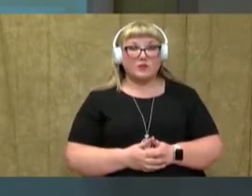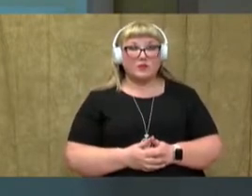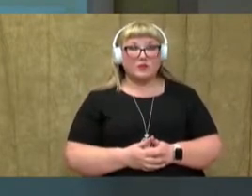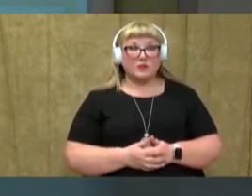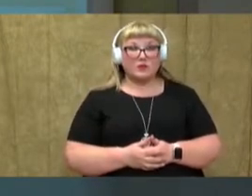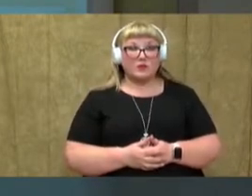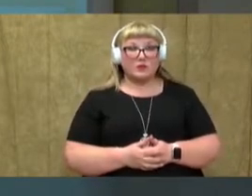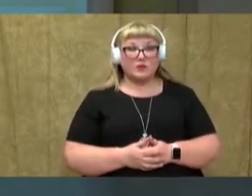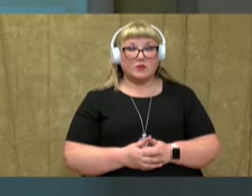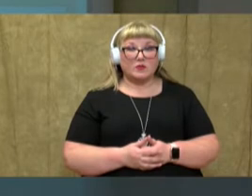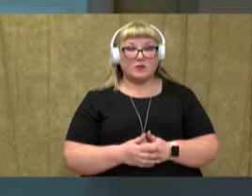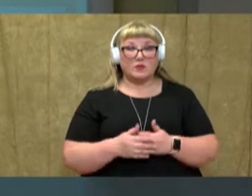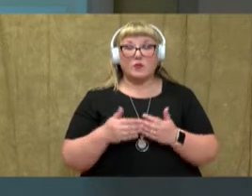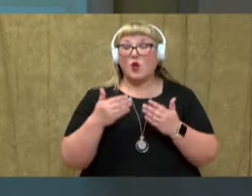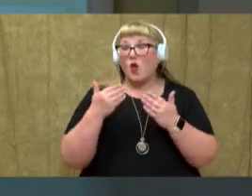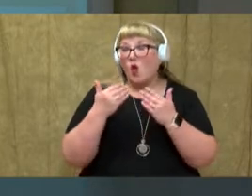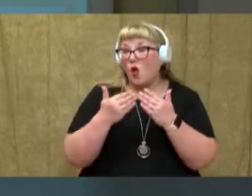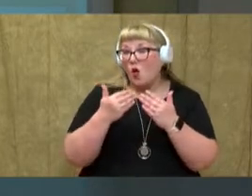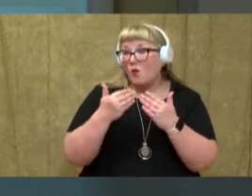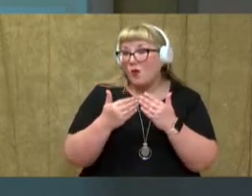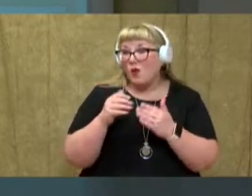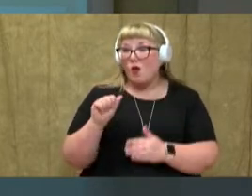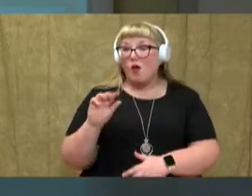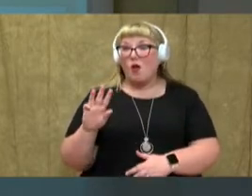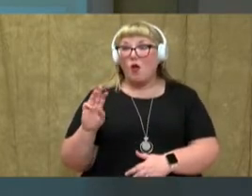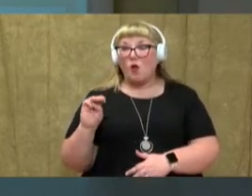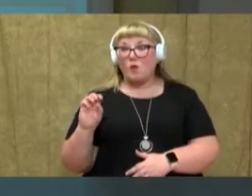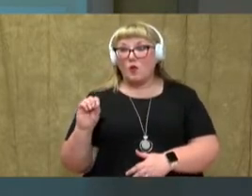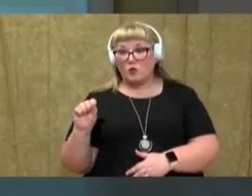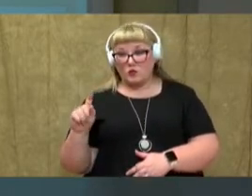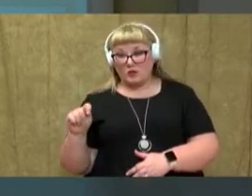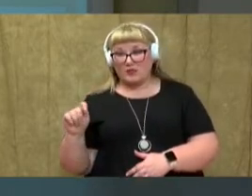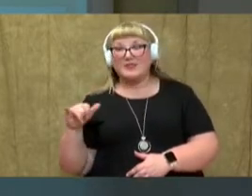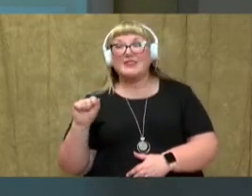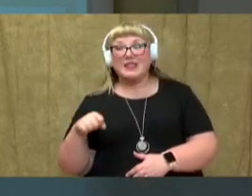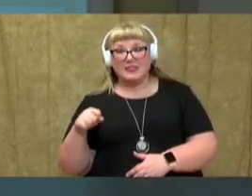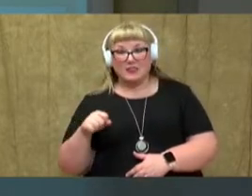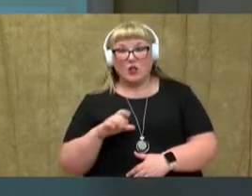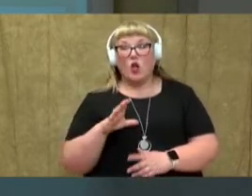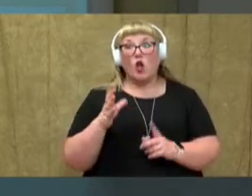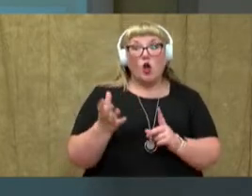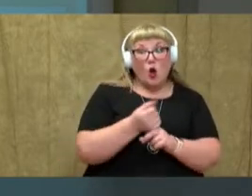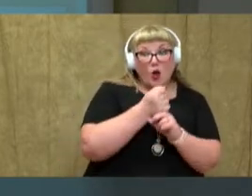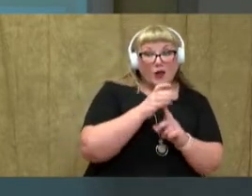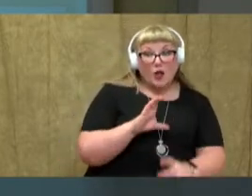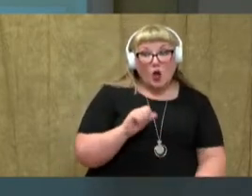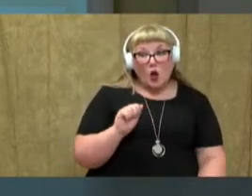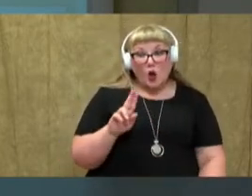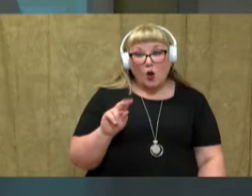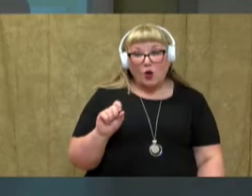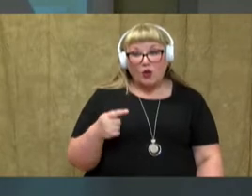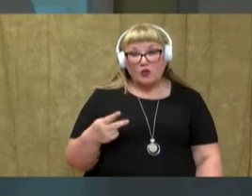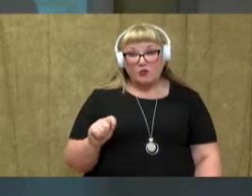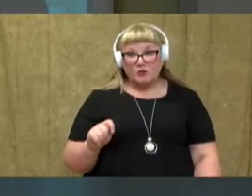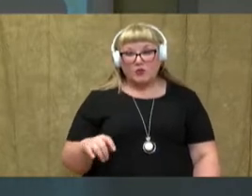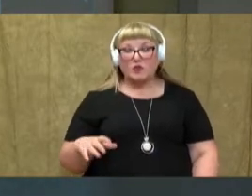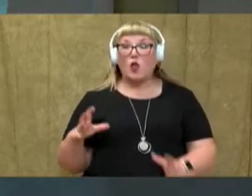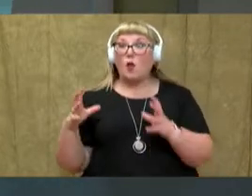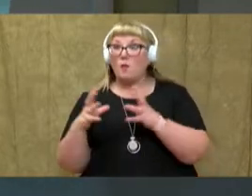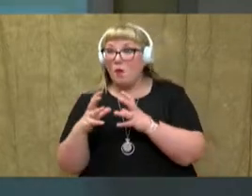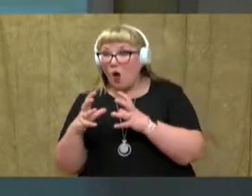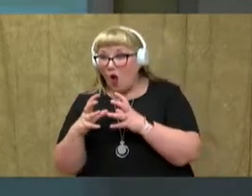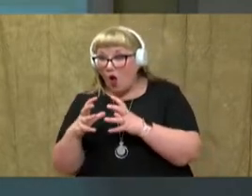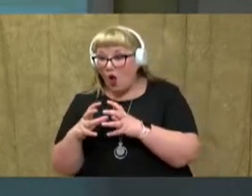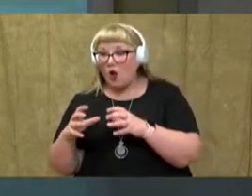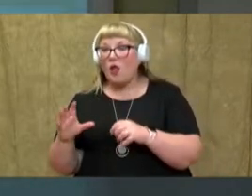Did you say almost caught, ball, and